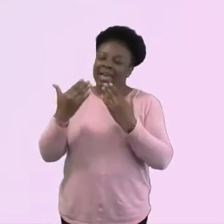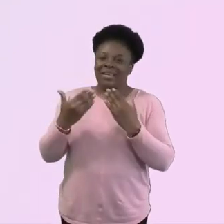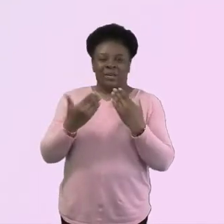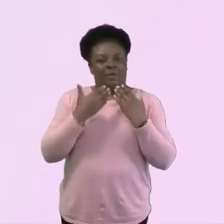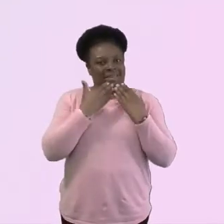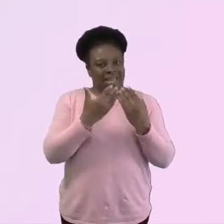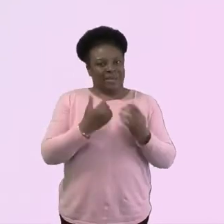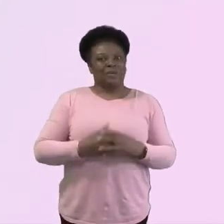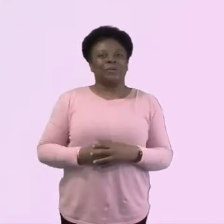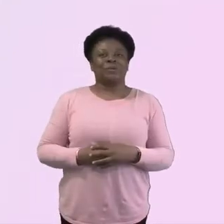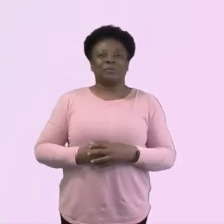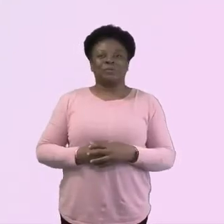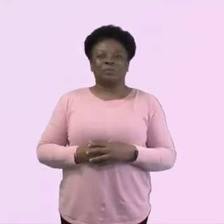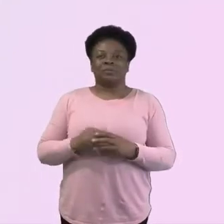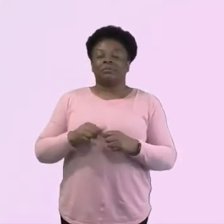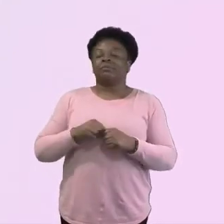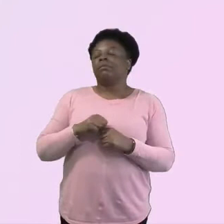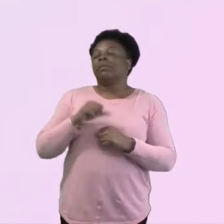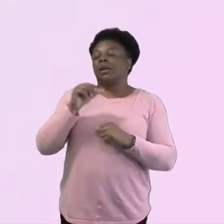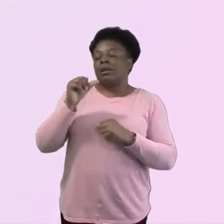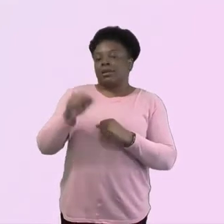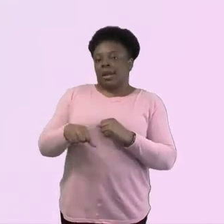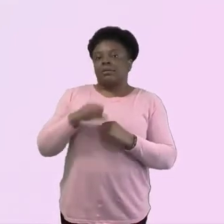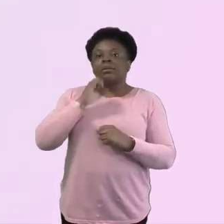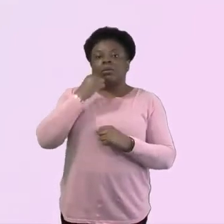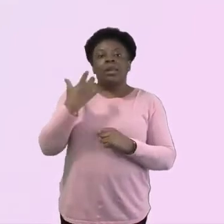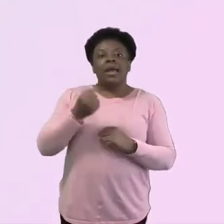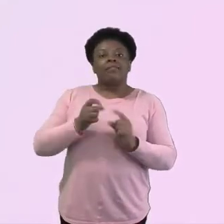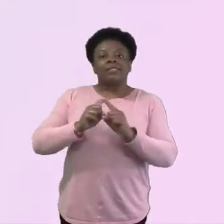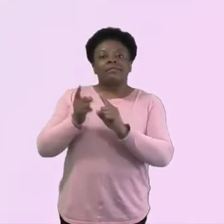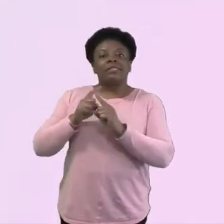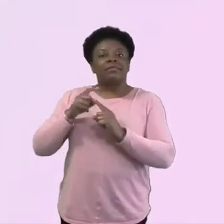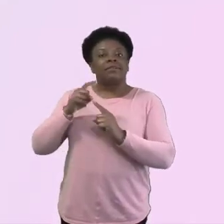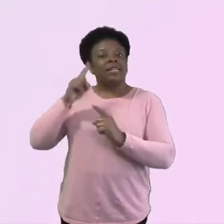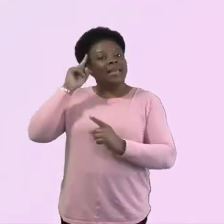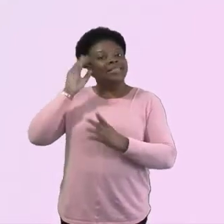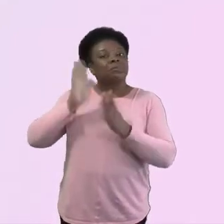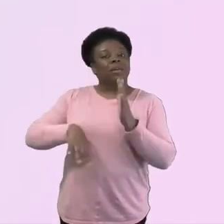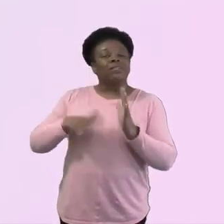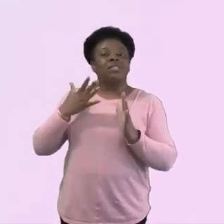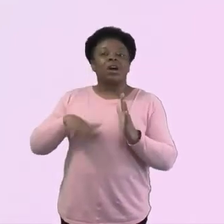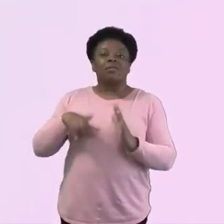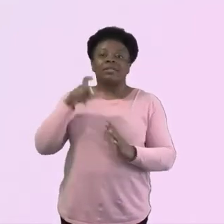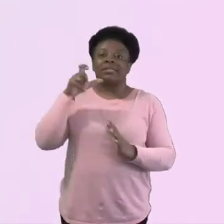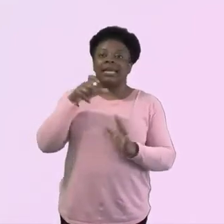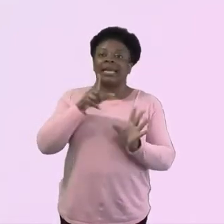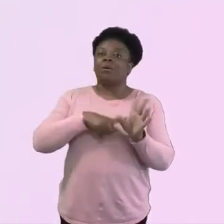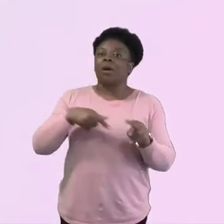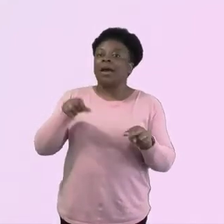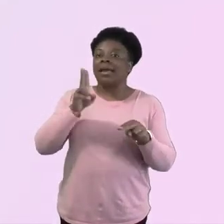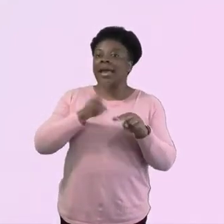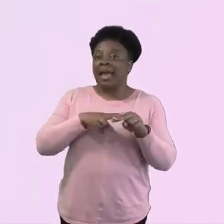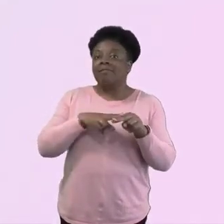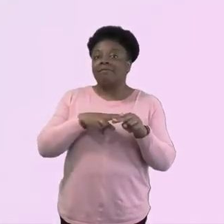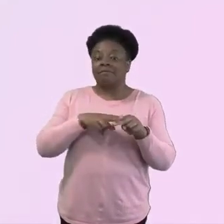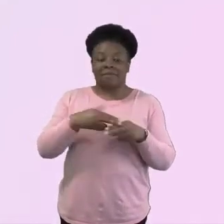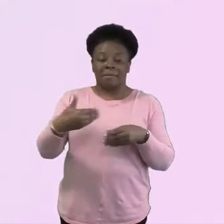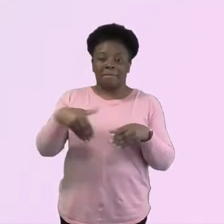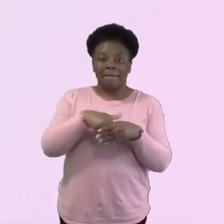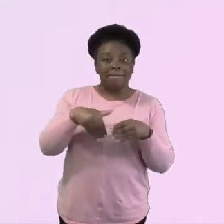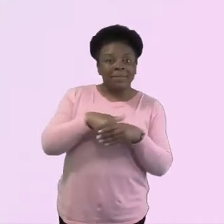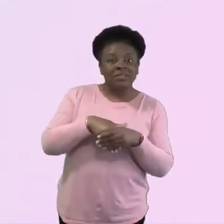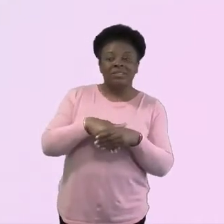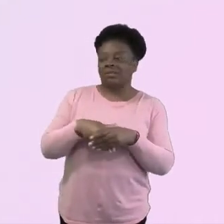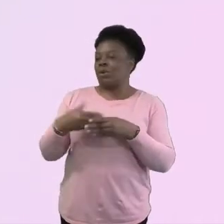hear from some of the experiences now of some of our CYF members, our children's, young people and family workers.